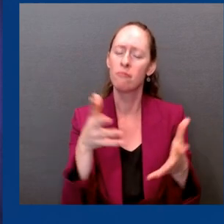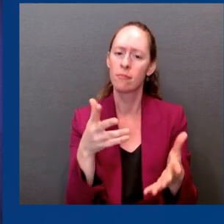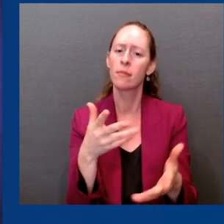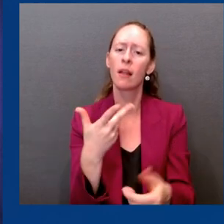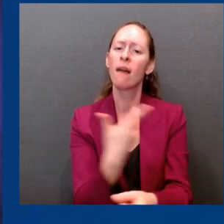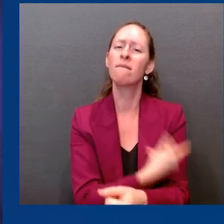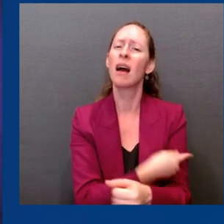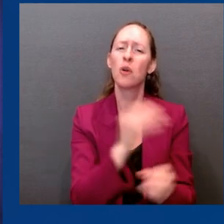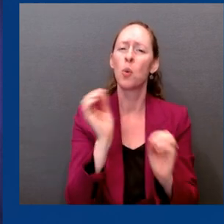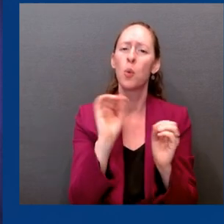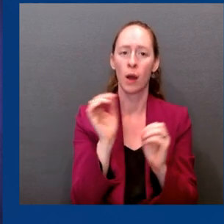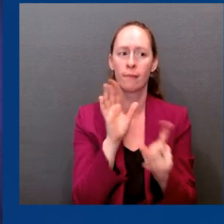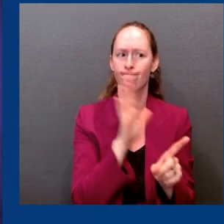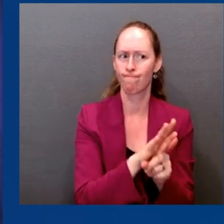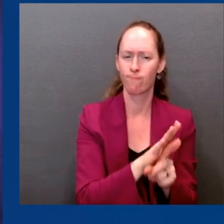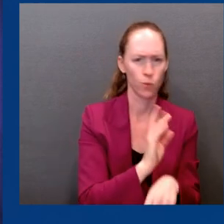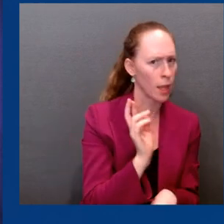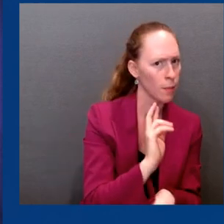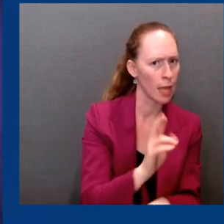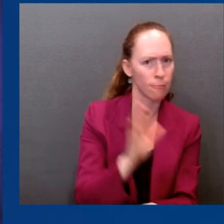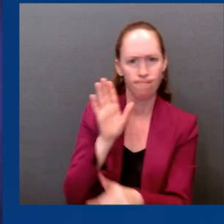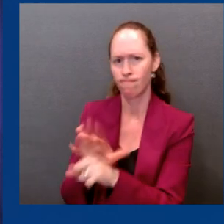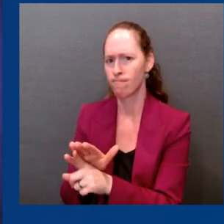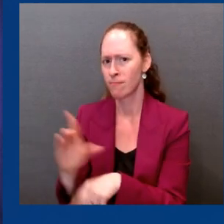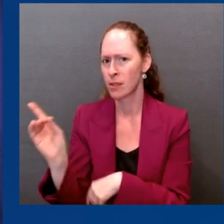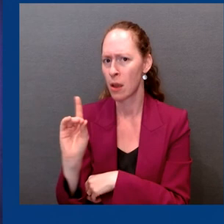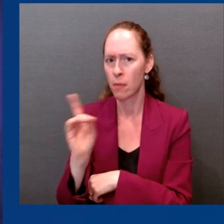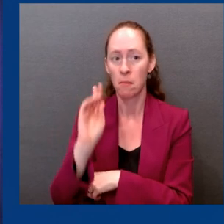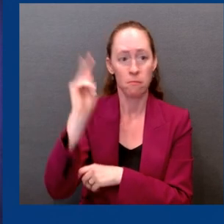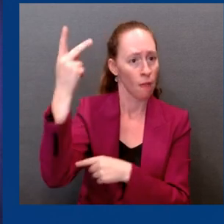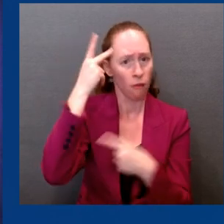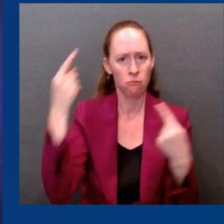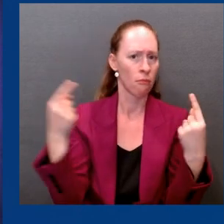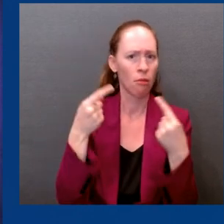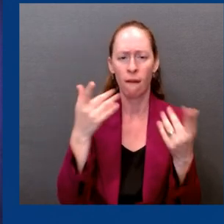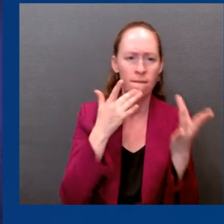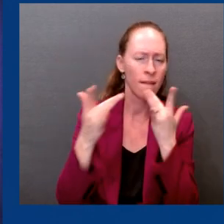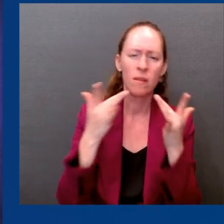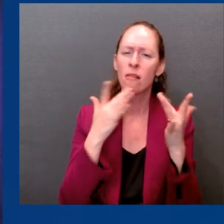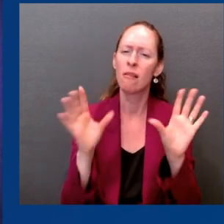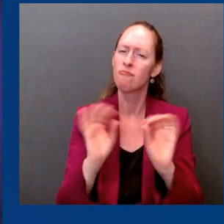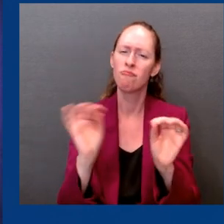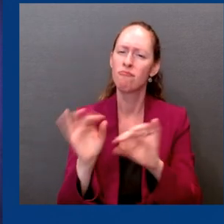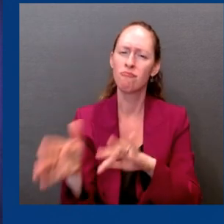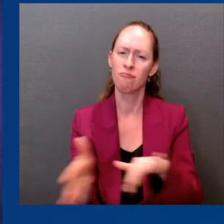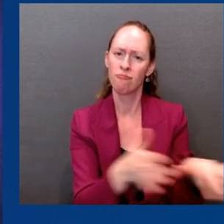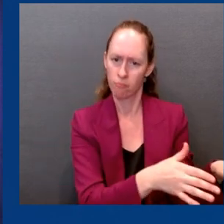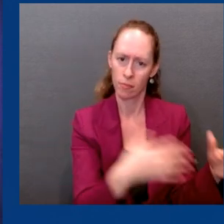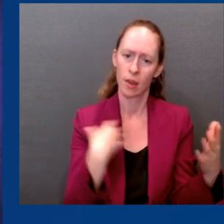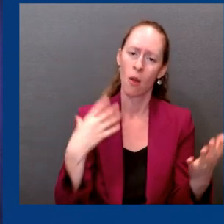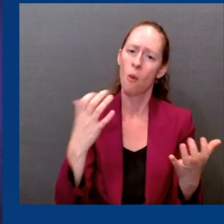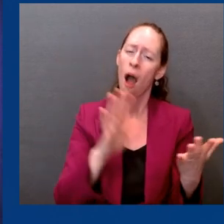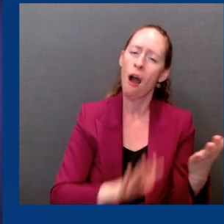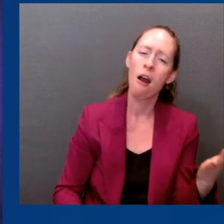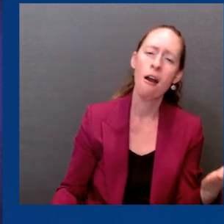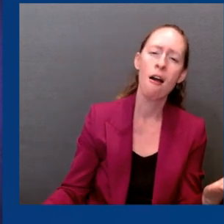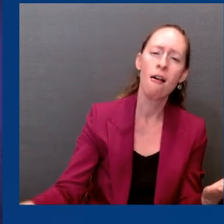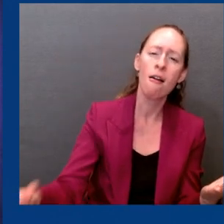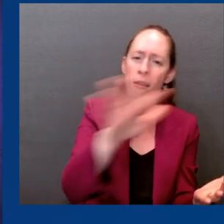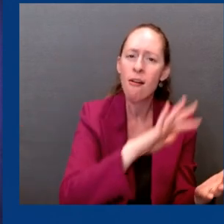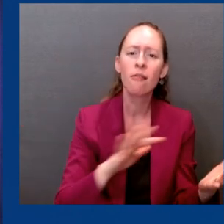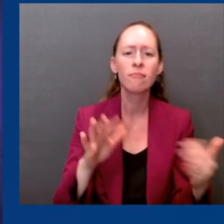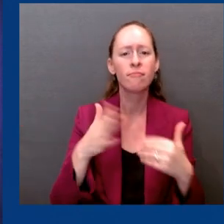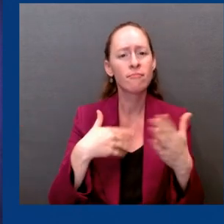We want everyone in your community, in your business, in your school, to stay healthy and safe without